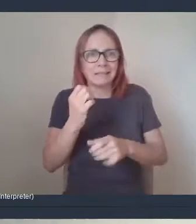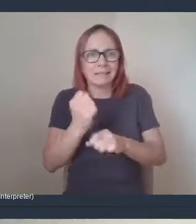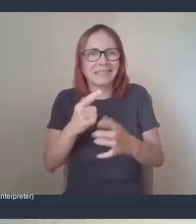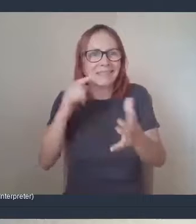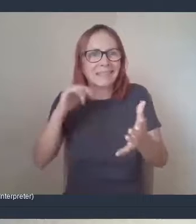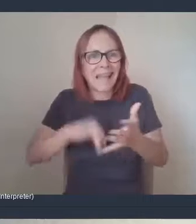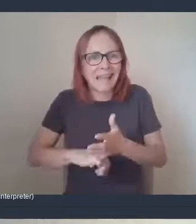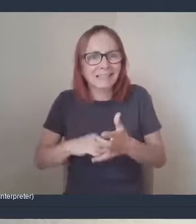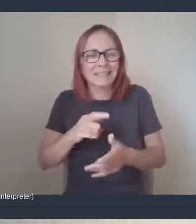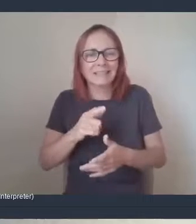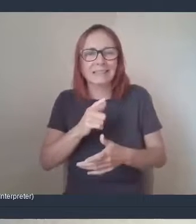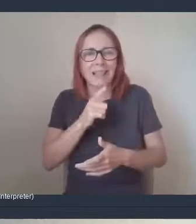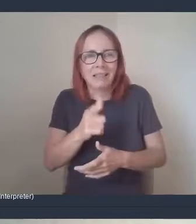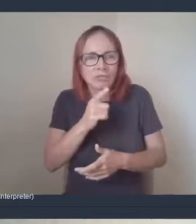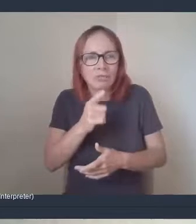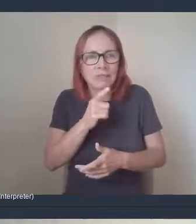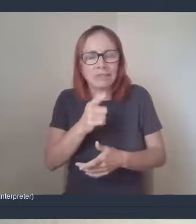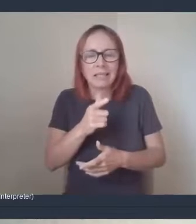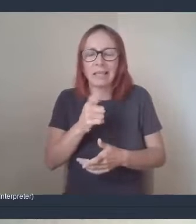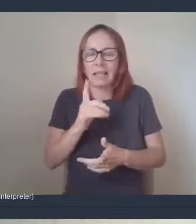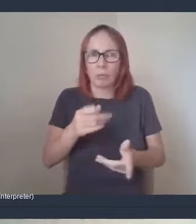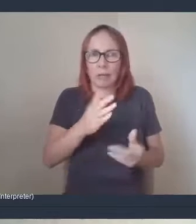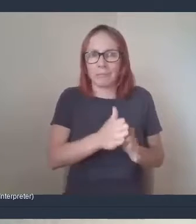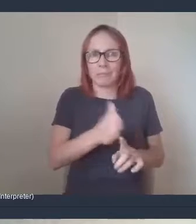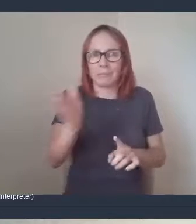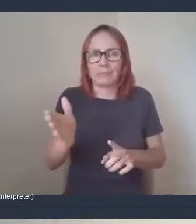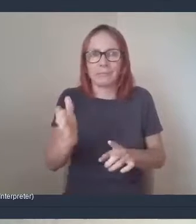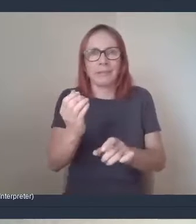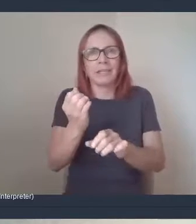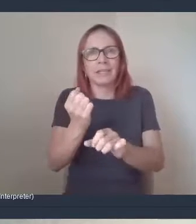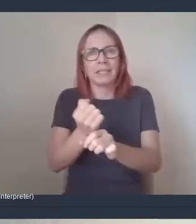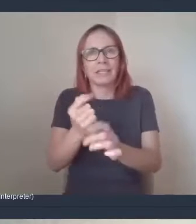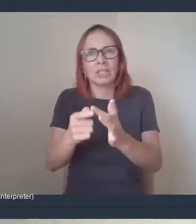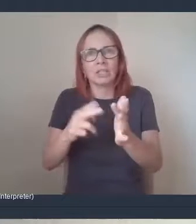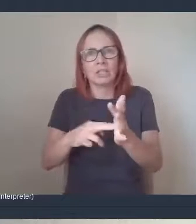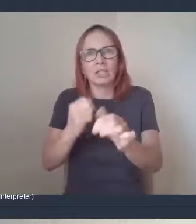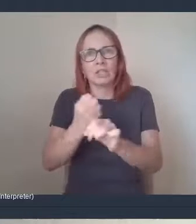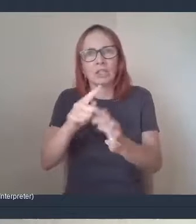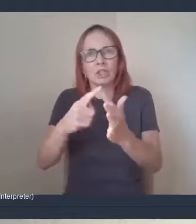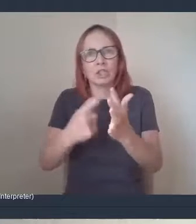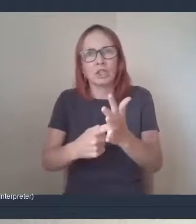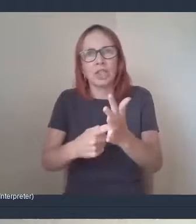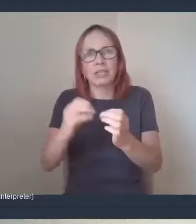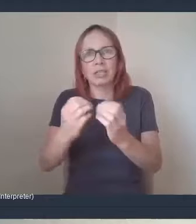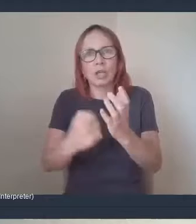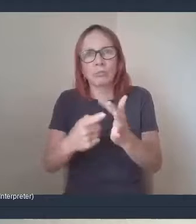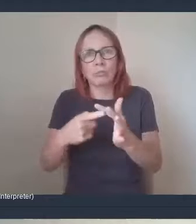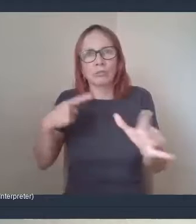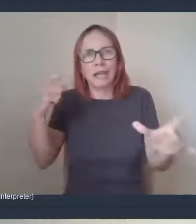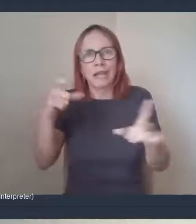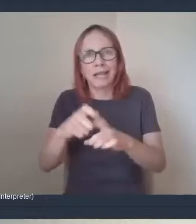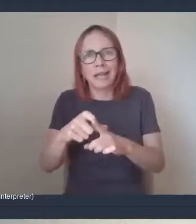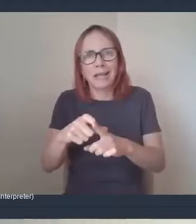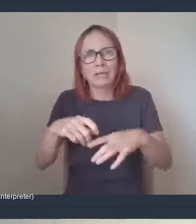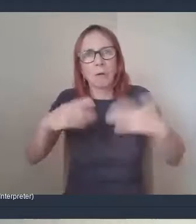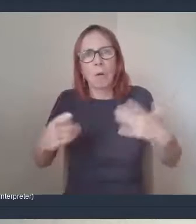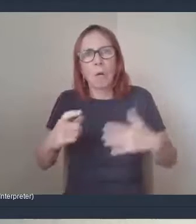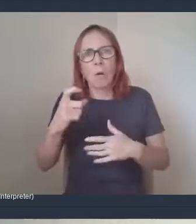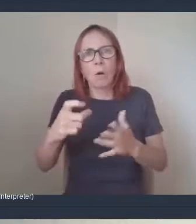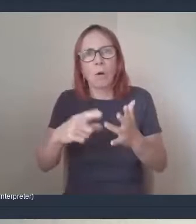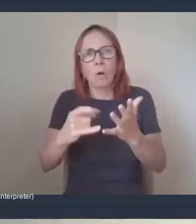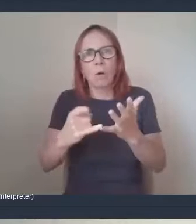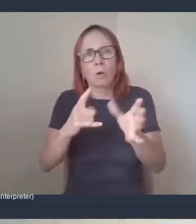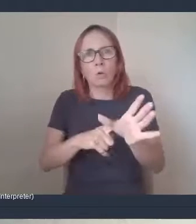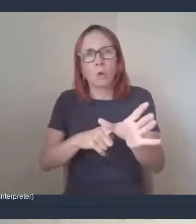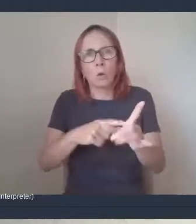signpost them to Five Gingerbreads, Home Star, and we've put them in touch with Cozy Kingdoms and Castle Furniture